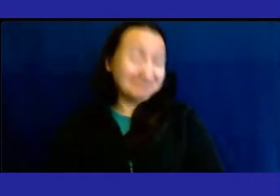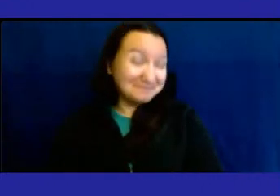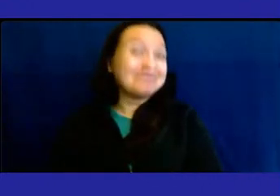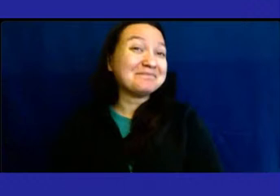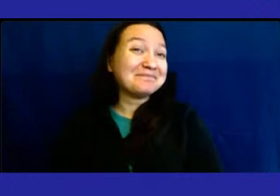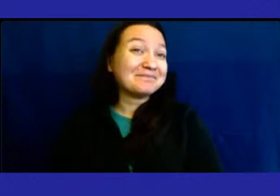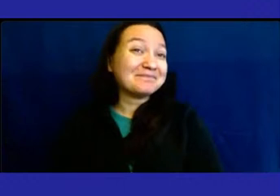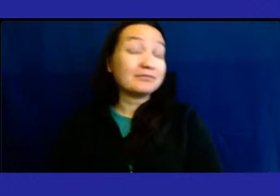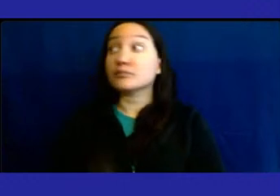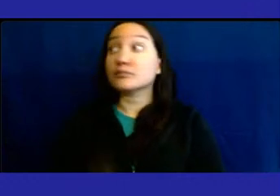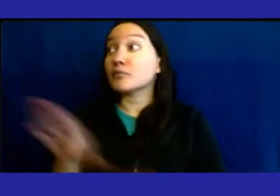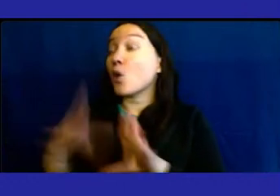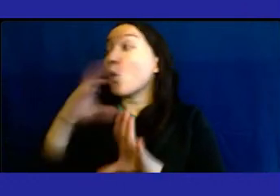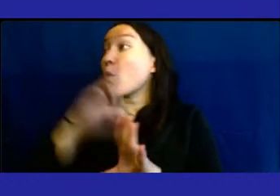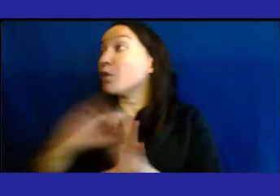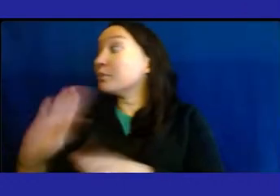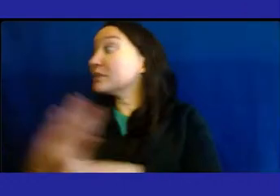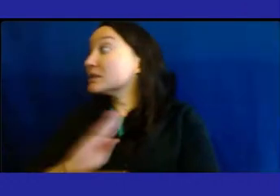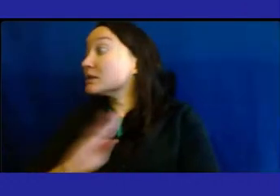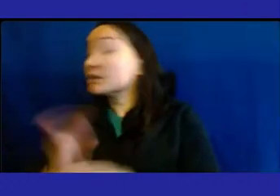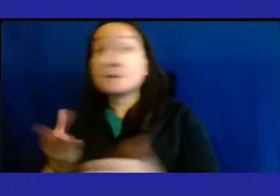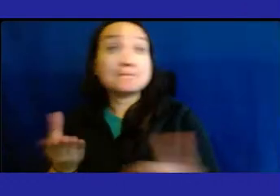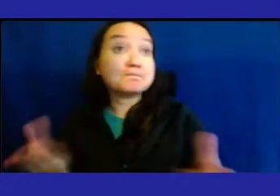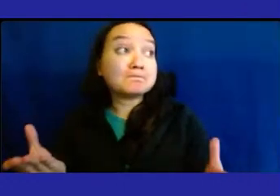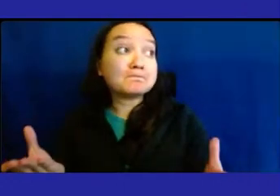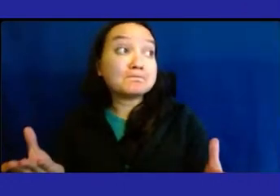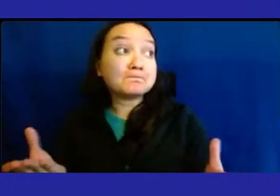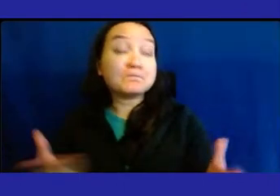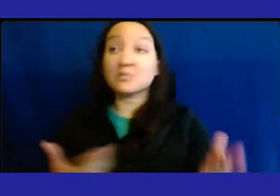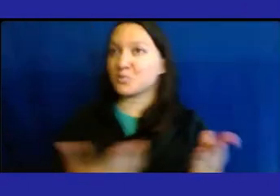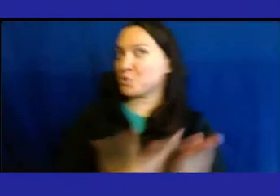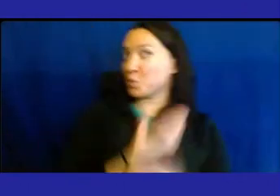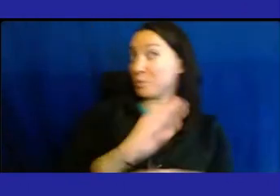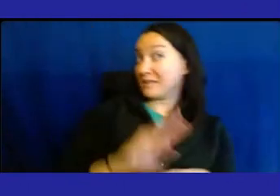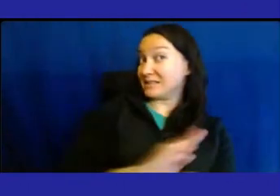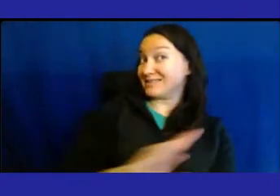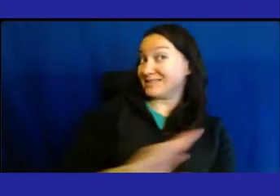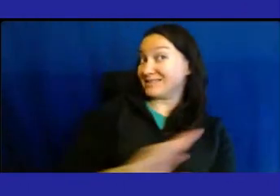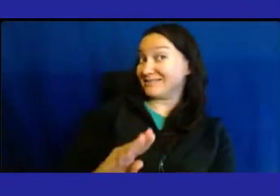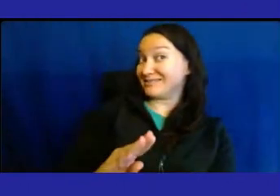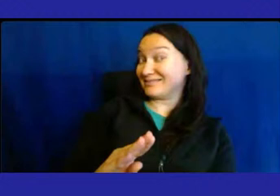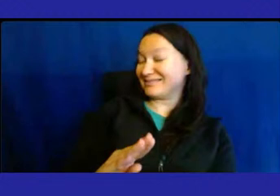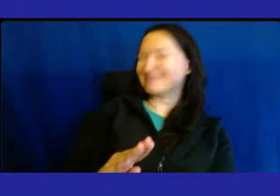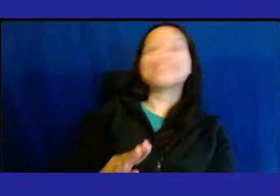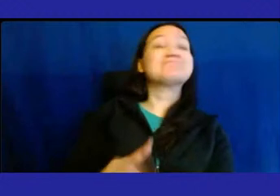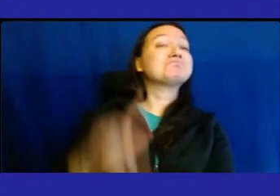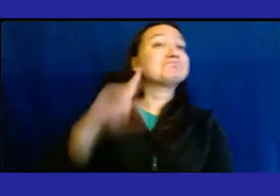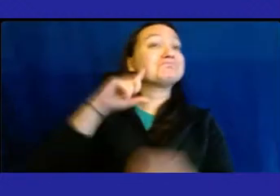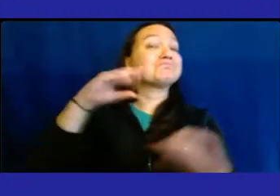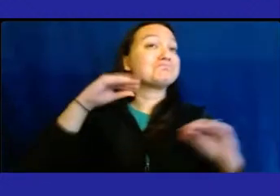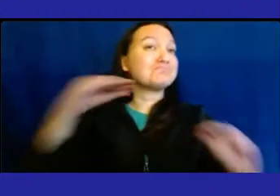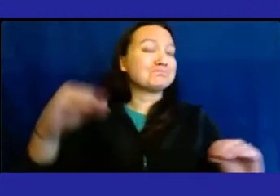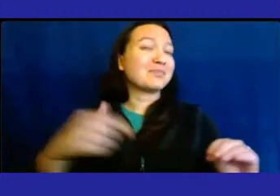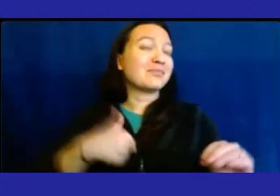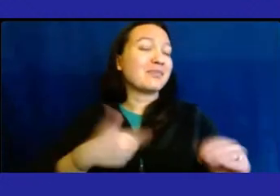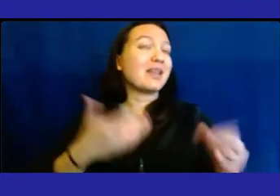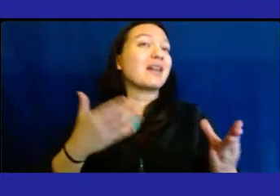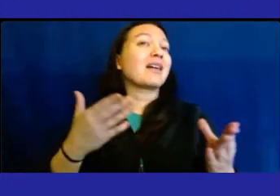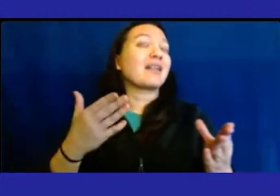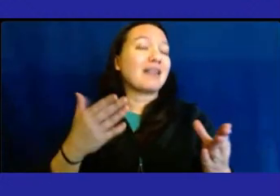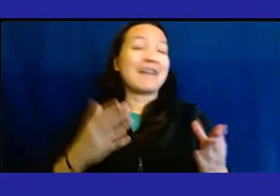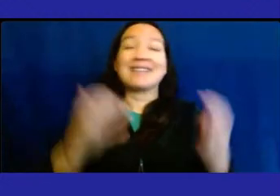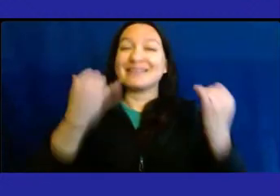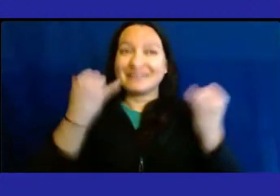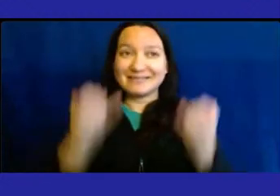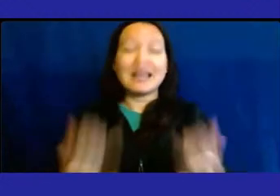Any old business? Any new business? Hearing none? I now